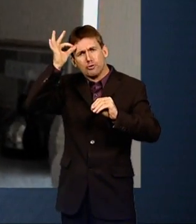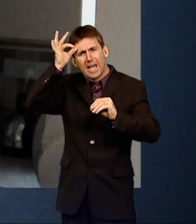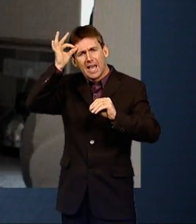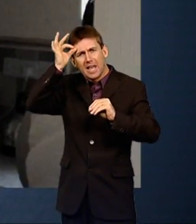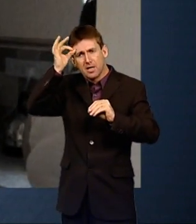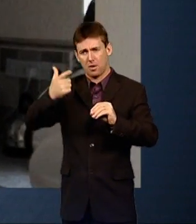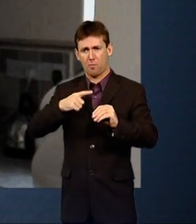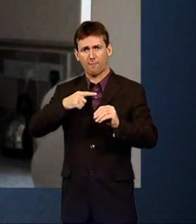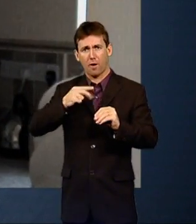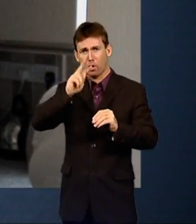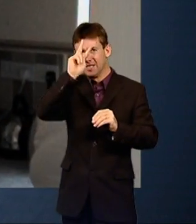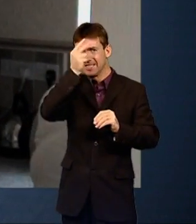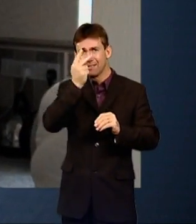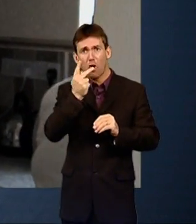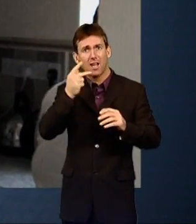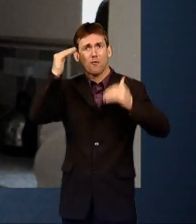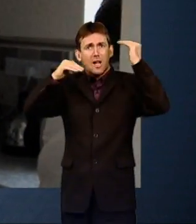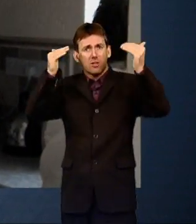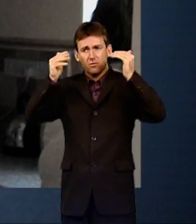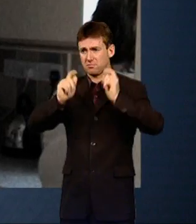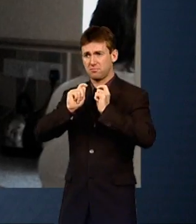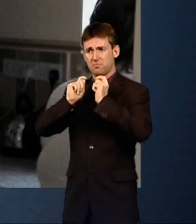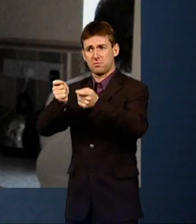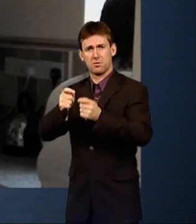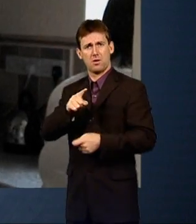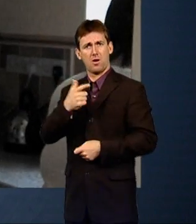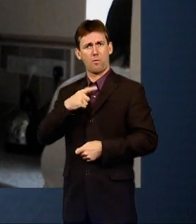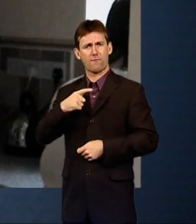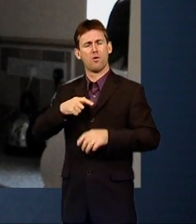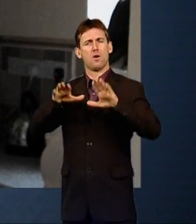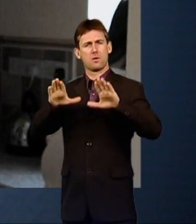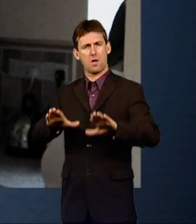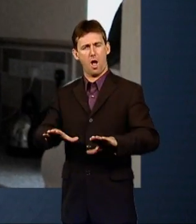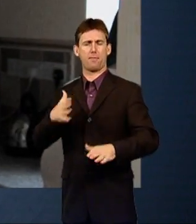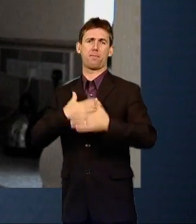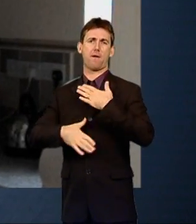schizophrenics. Craig was given it to calm his impulsive behaviour.